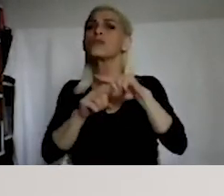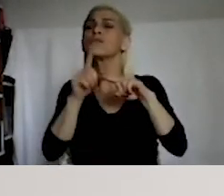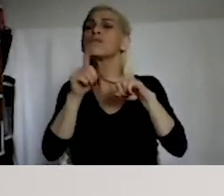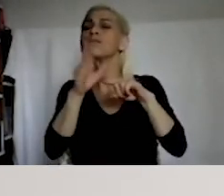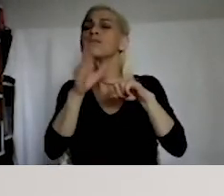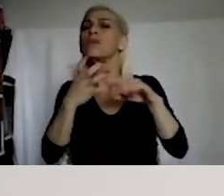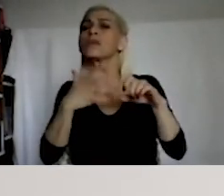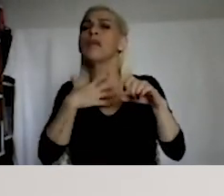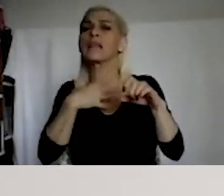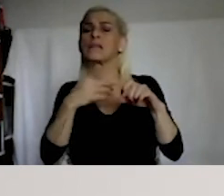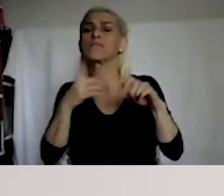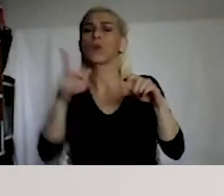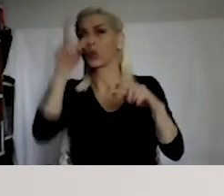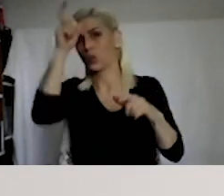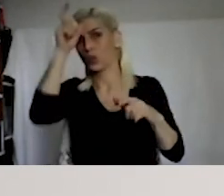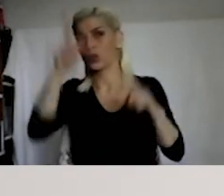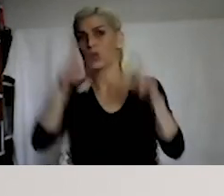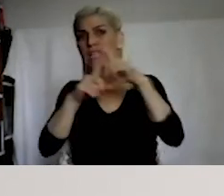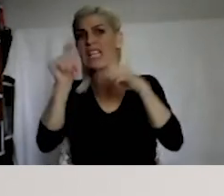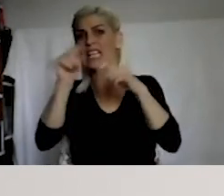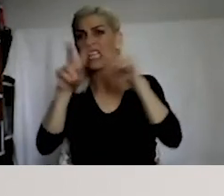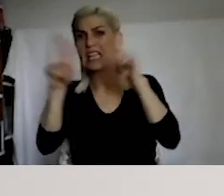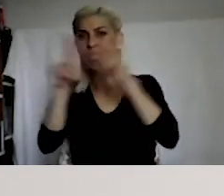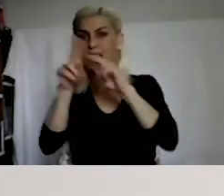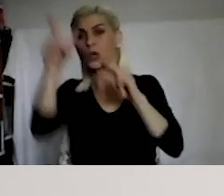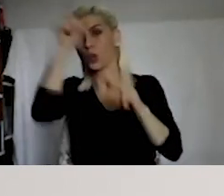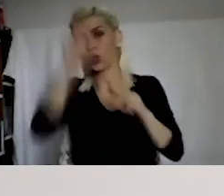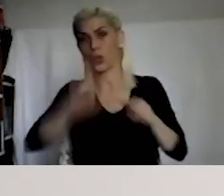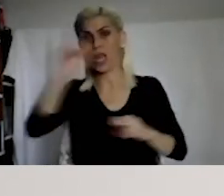decision is the first example here.